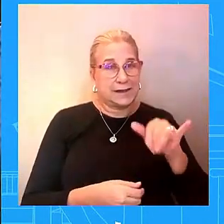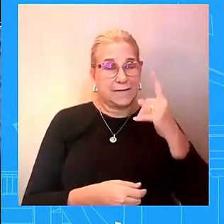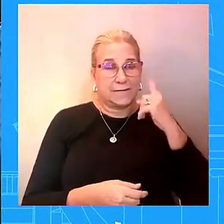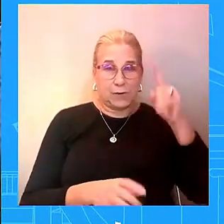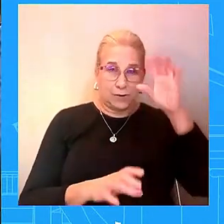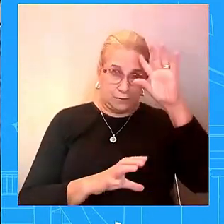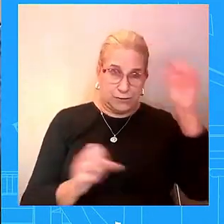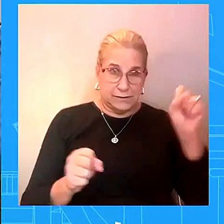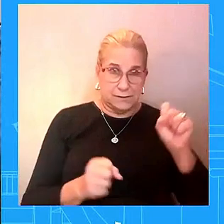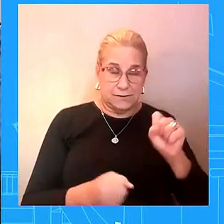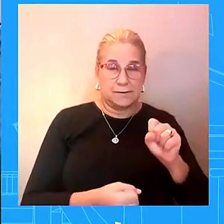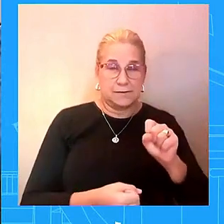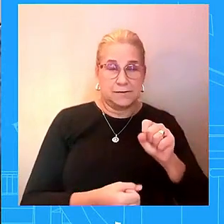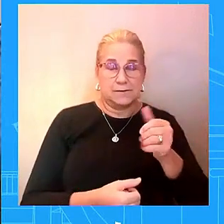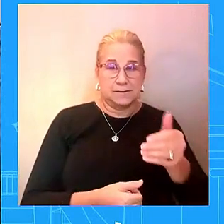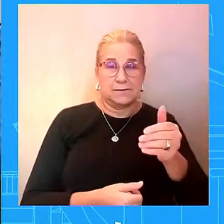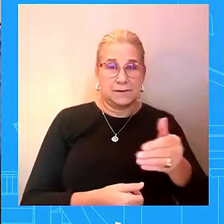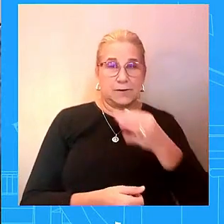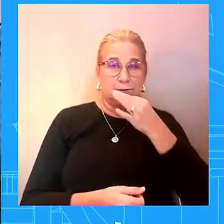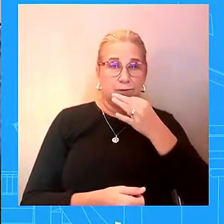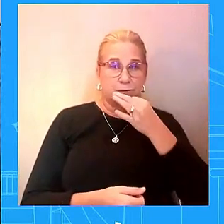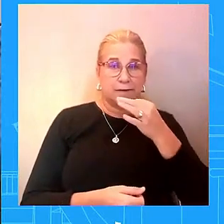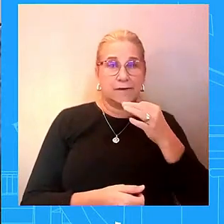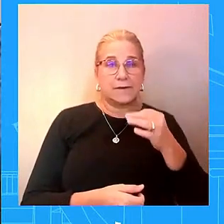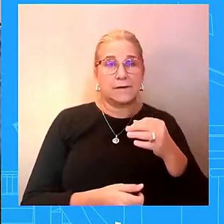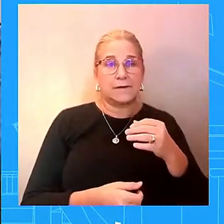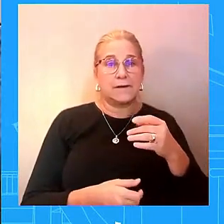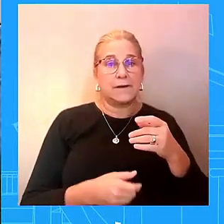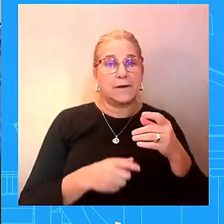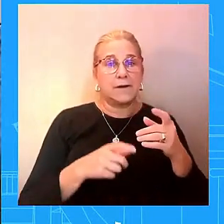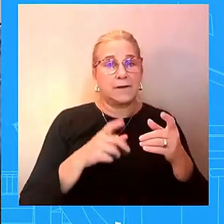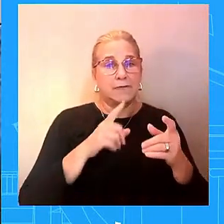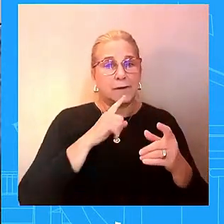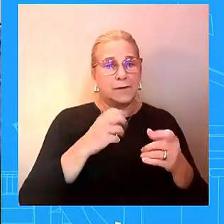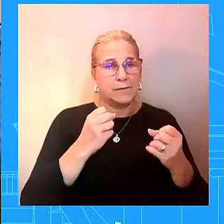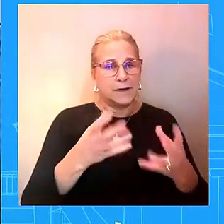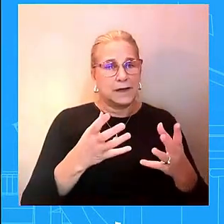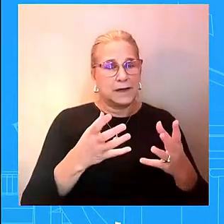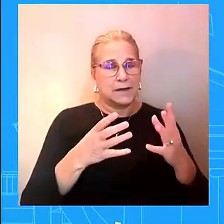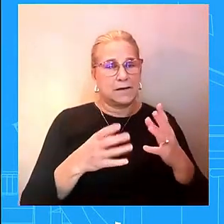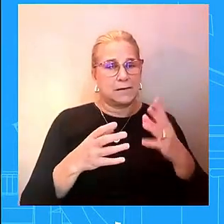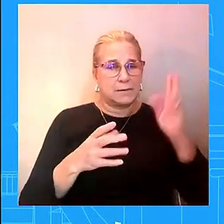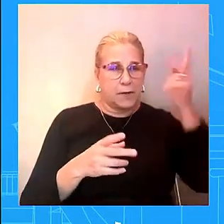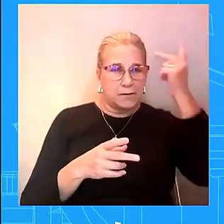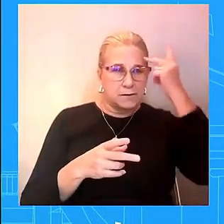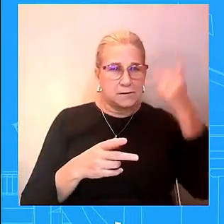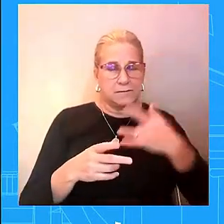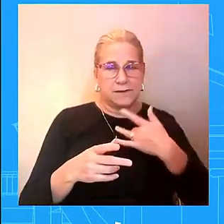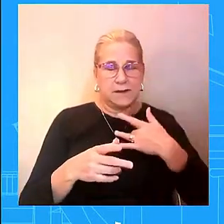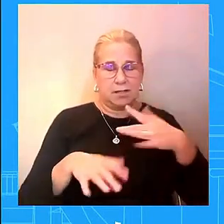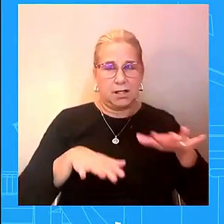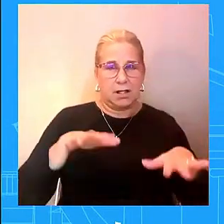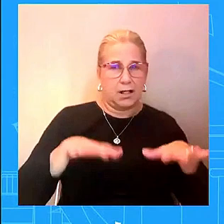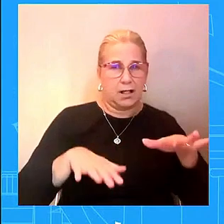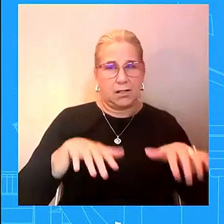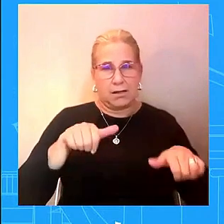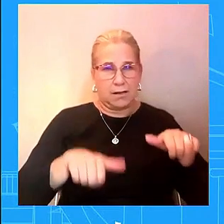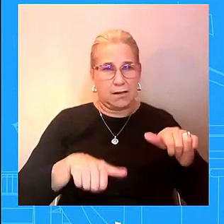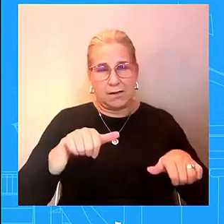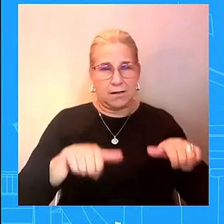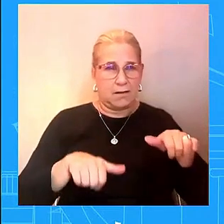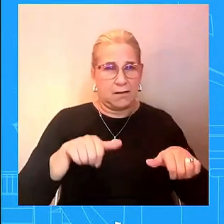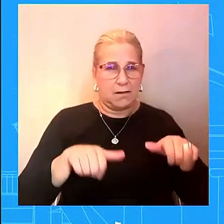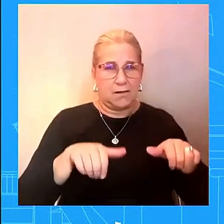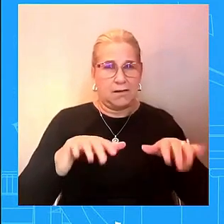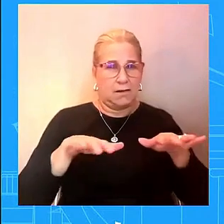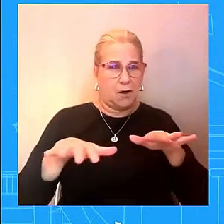president be here does he plan to be here in washington in the days that follow the election so look the president is present wherever he is uh the